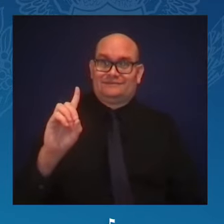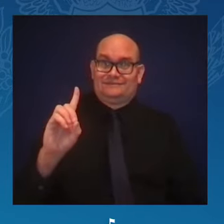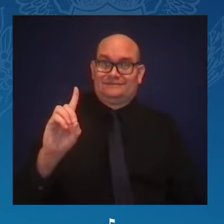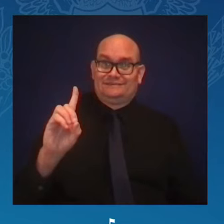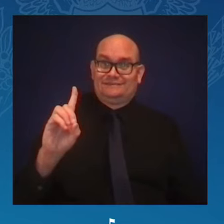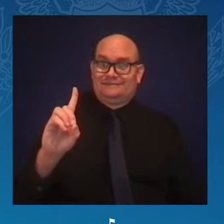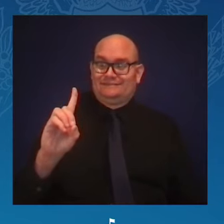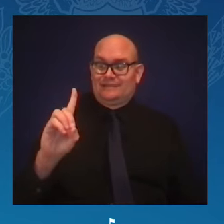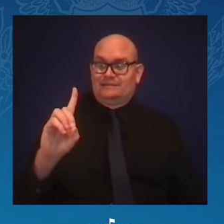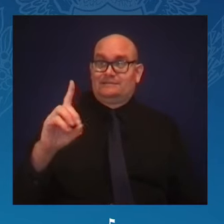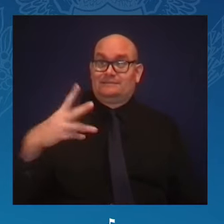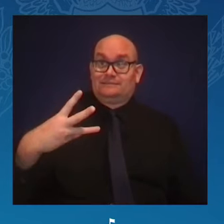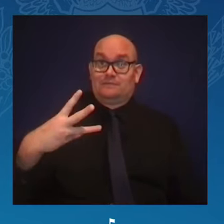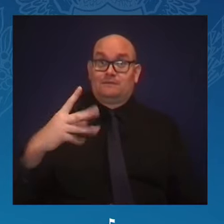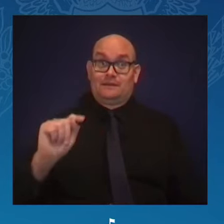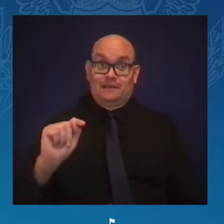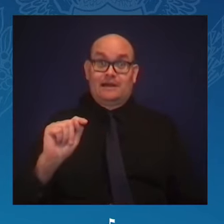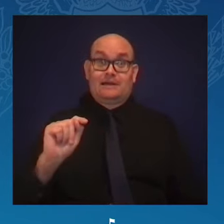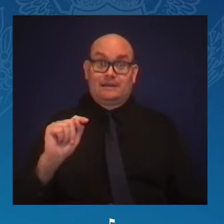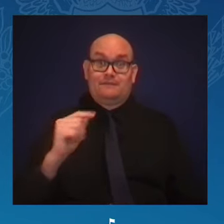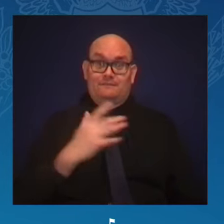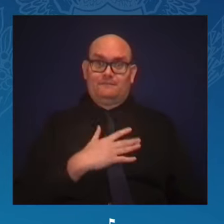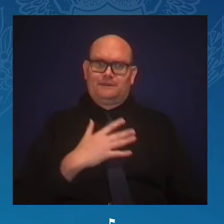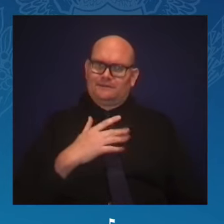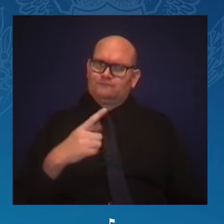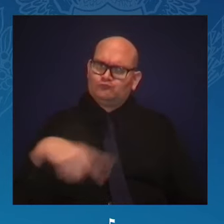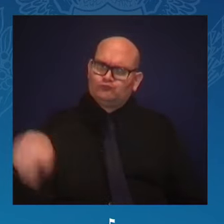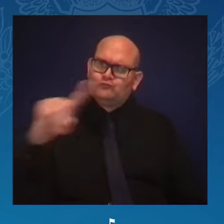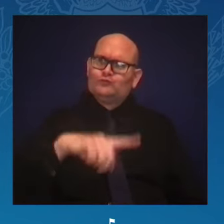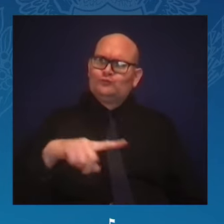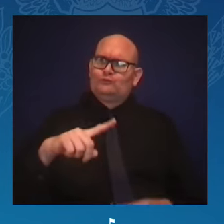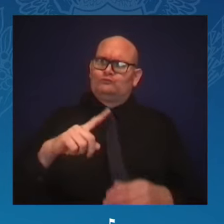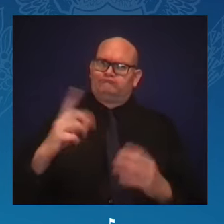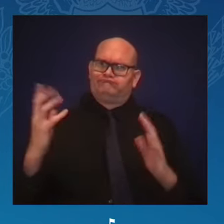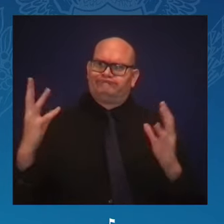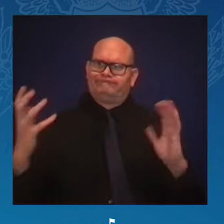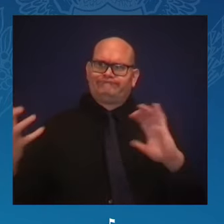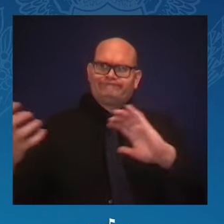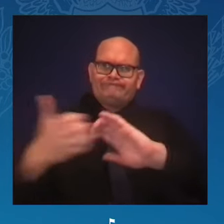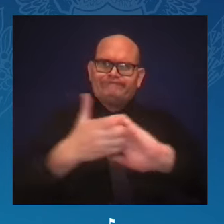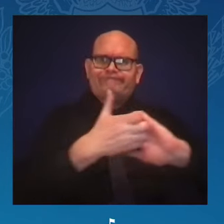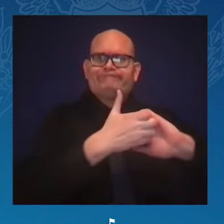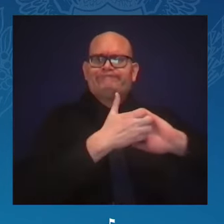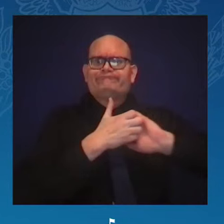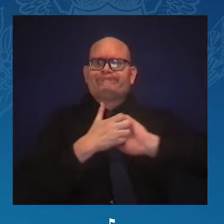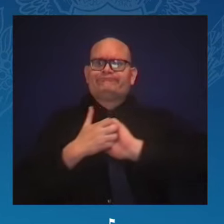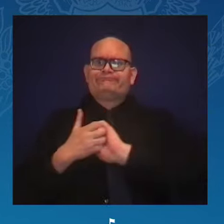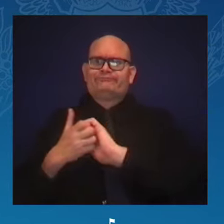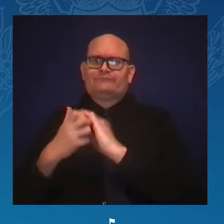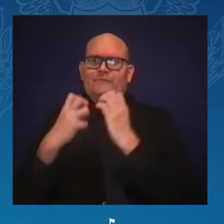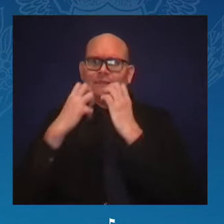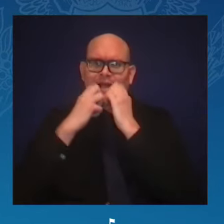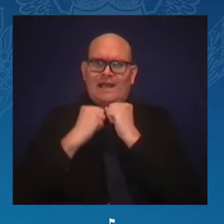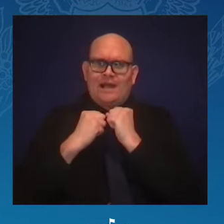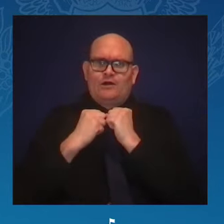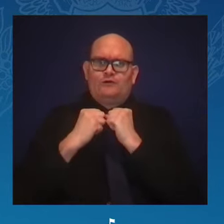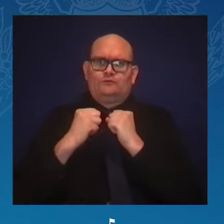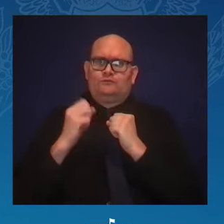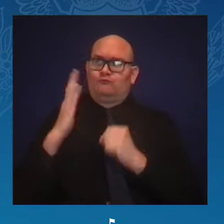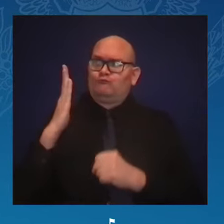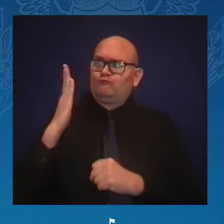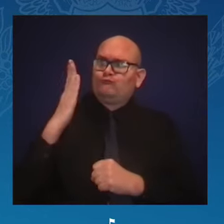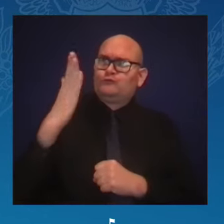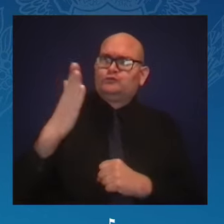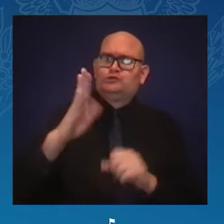Fueled by the love of our children, let us fight, fueled